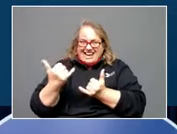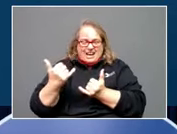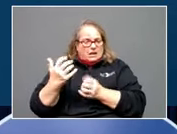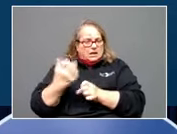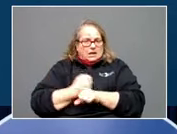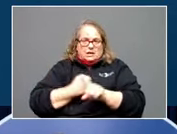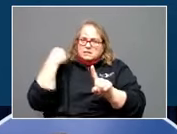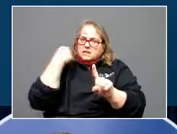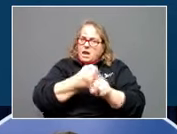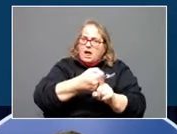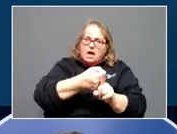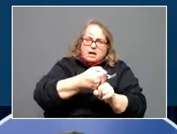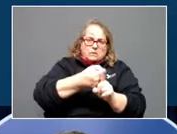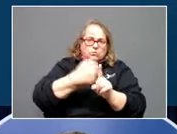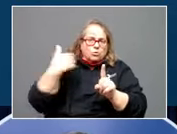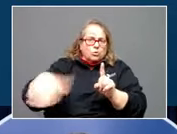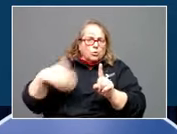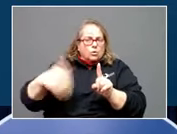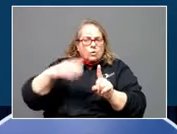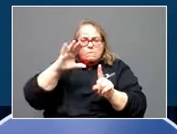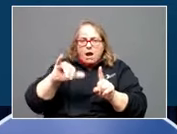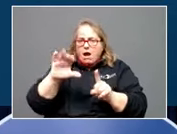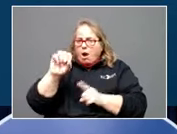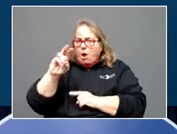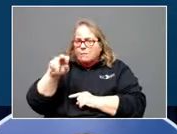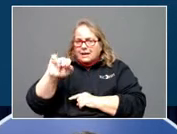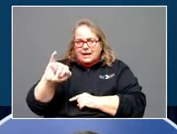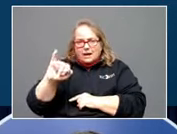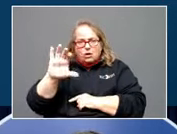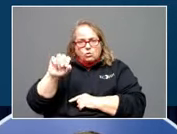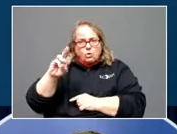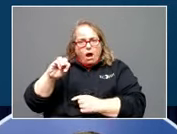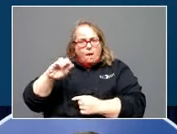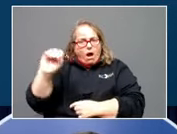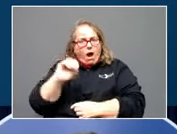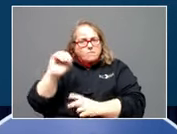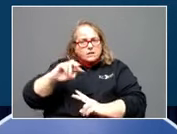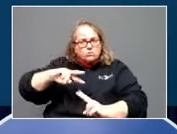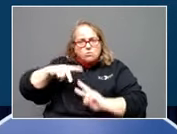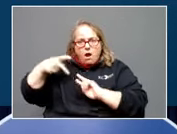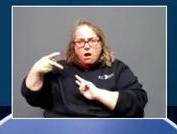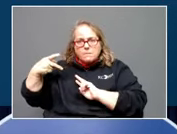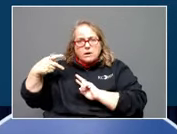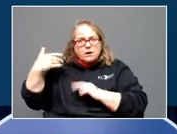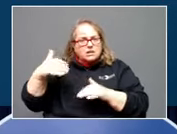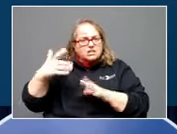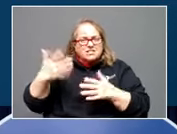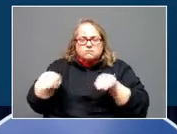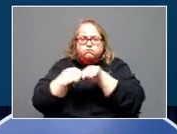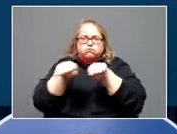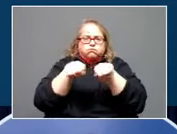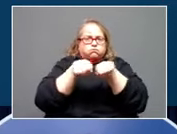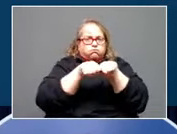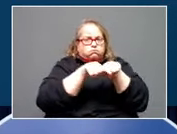by Omicron. It is spreading through that city like crazy. It's shutting all different types of things down.